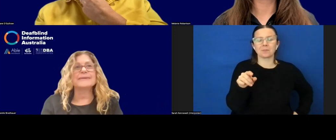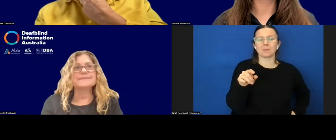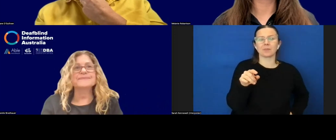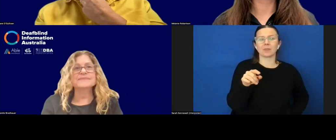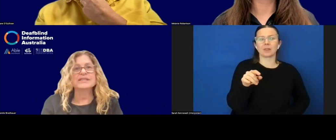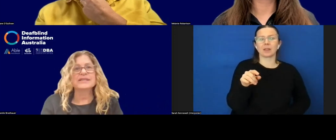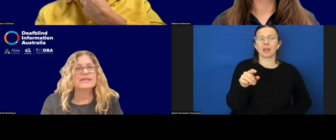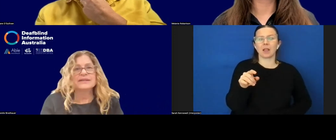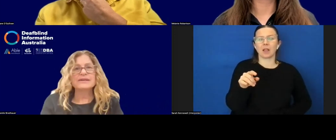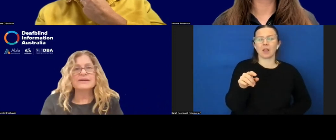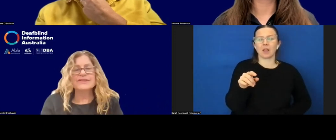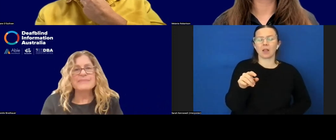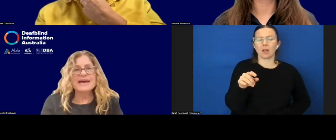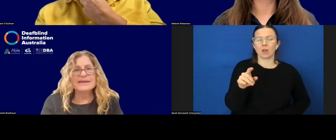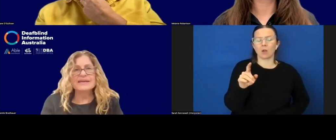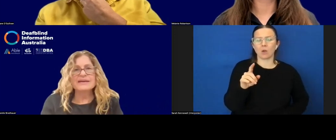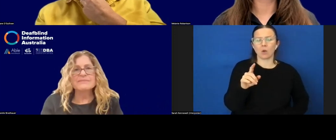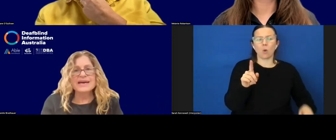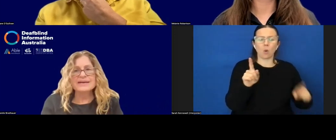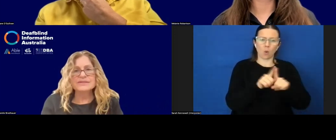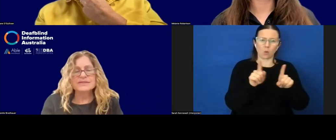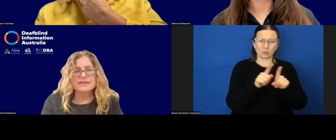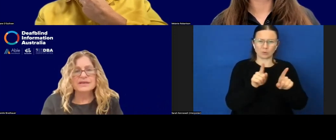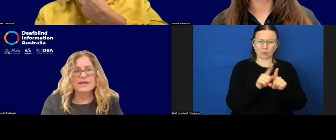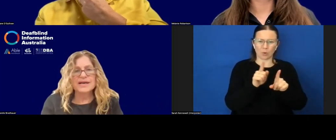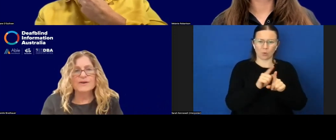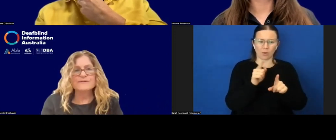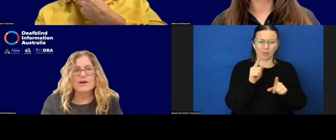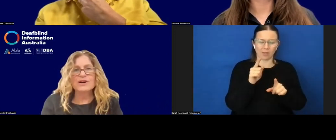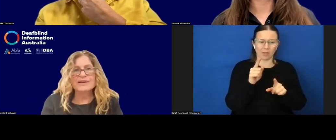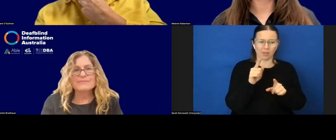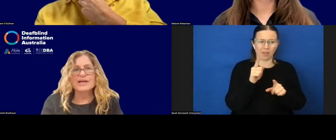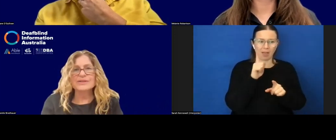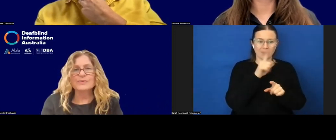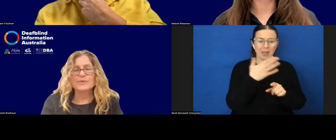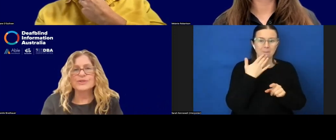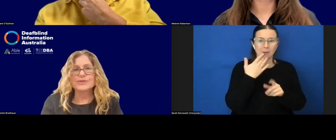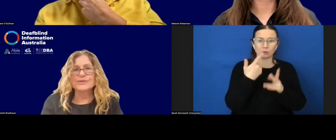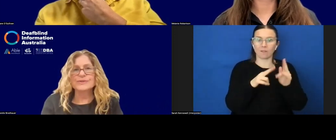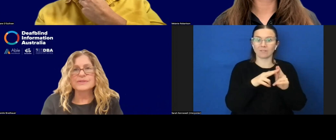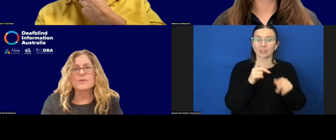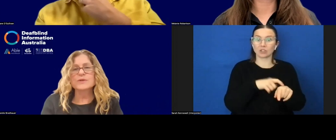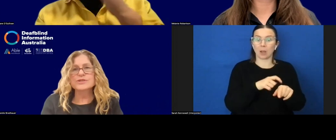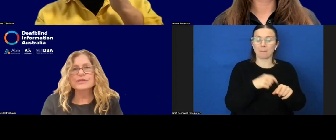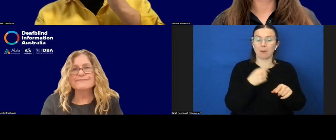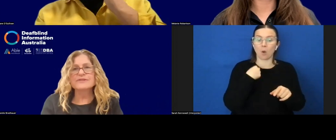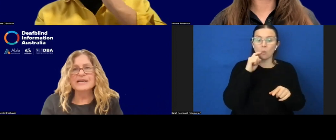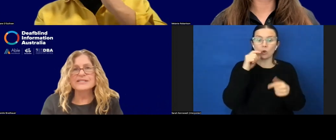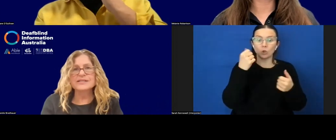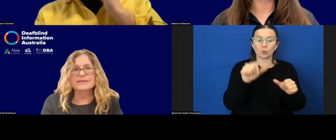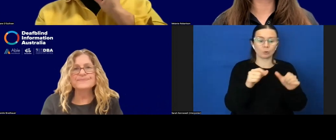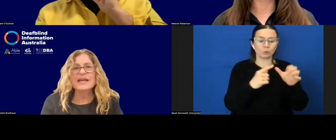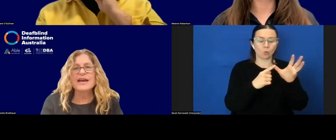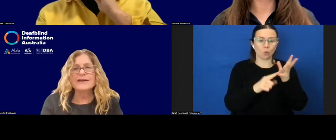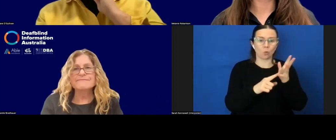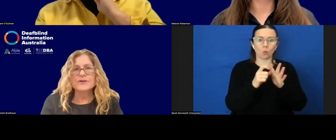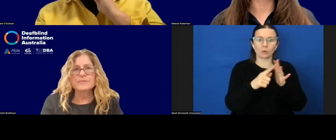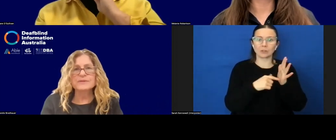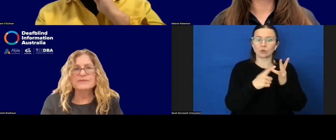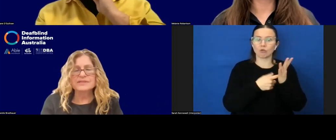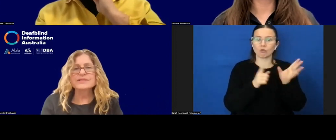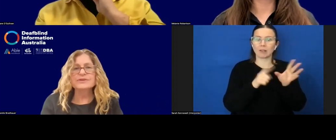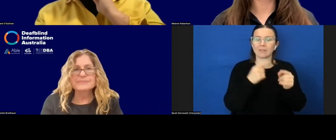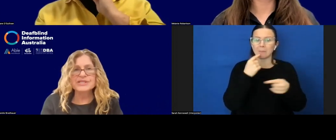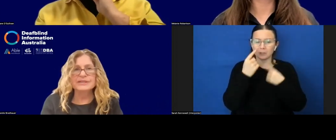amount of time I would use auditory information and